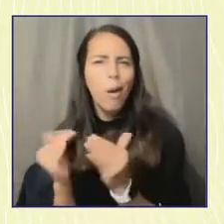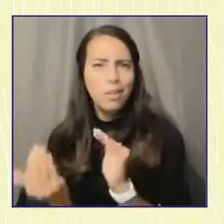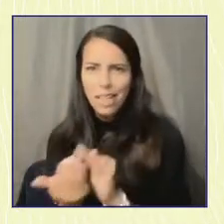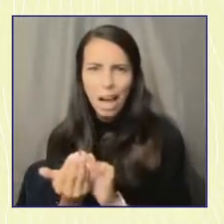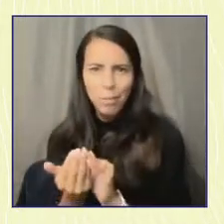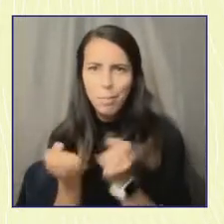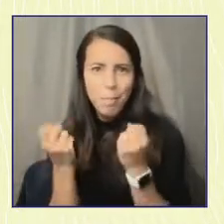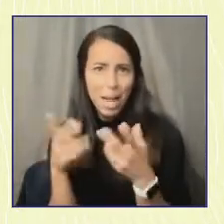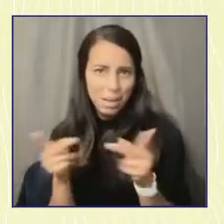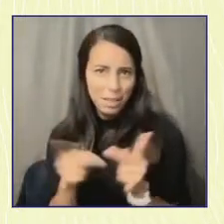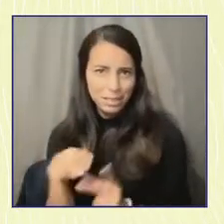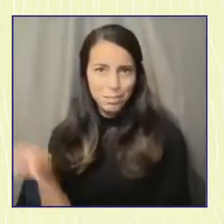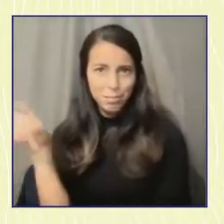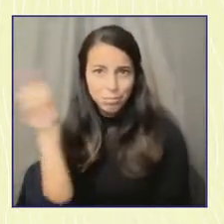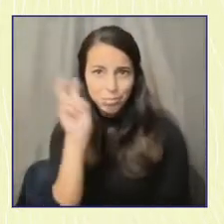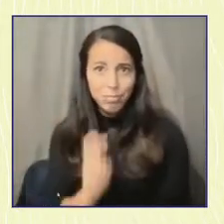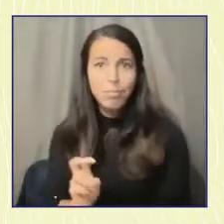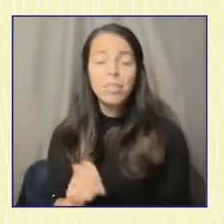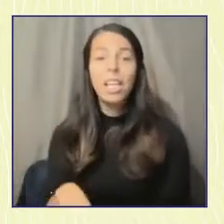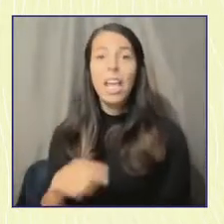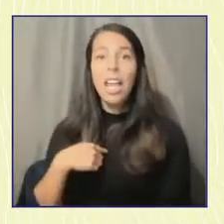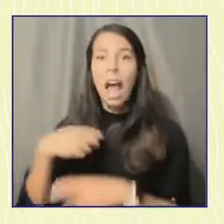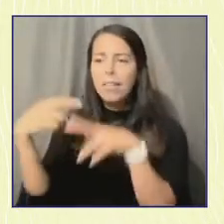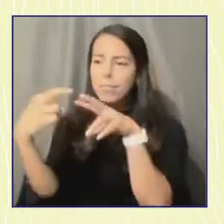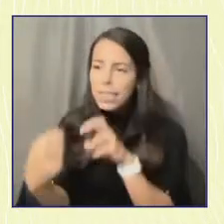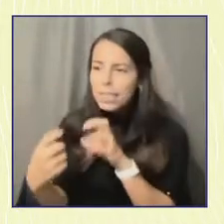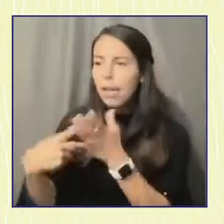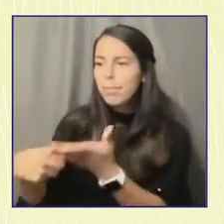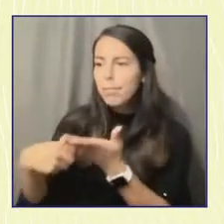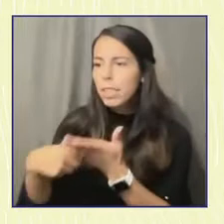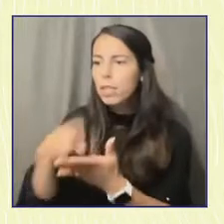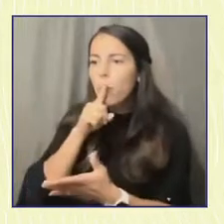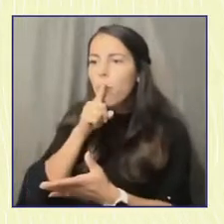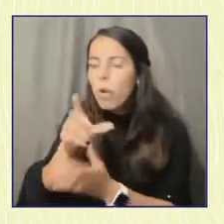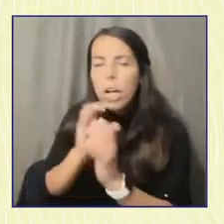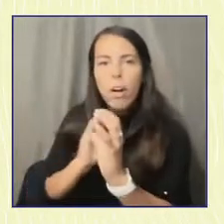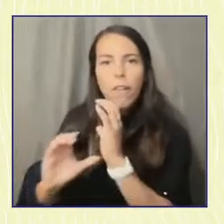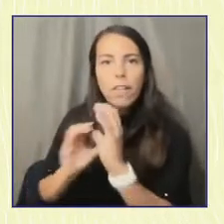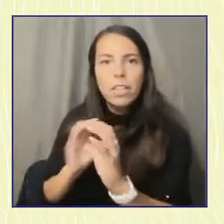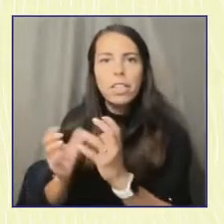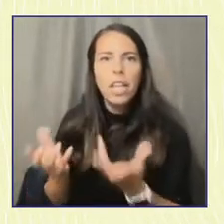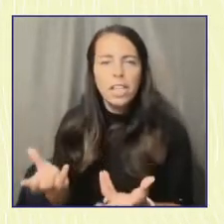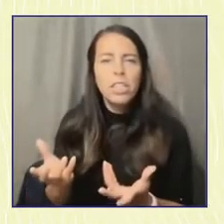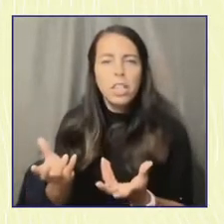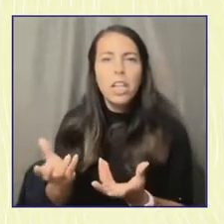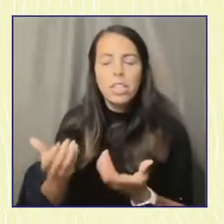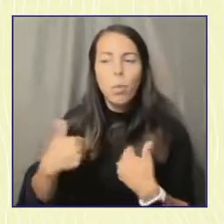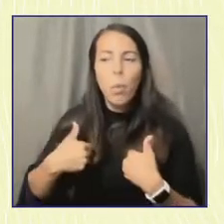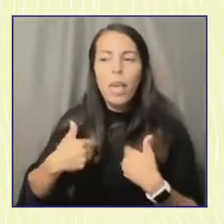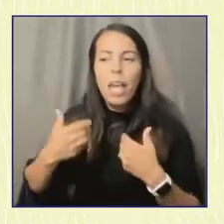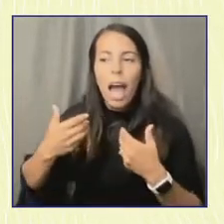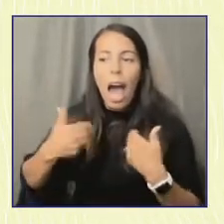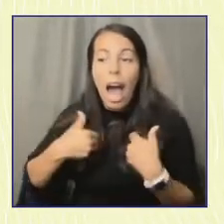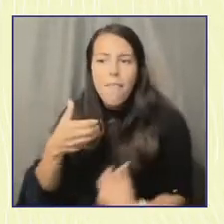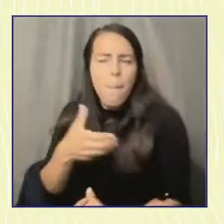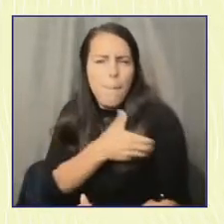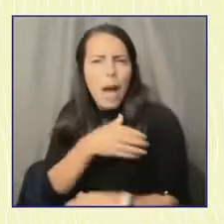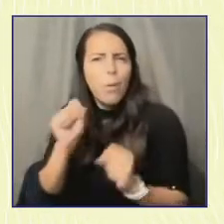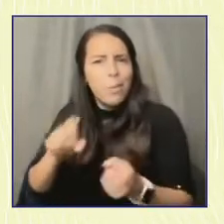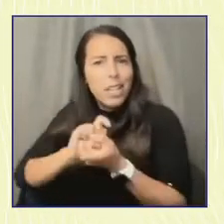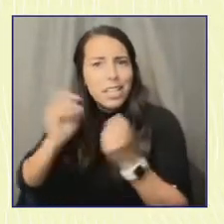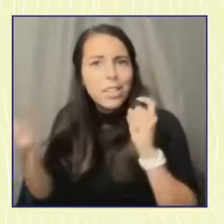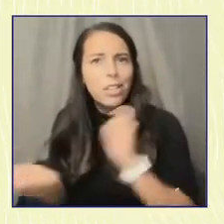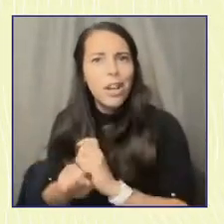every day and have real conversations with them about the issues that we have the power to change. So let's talk about it.